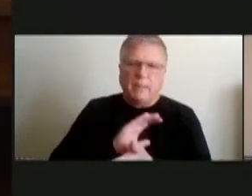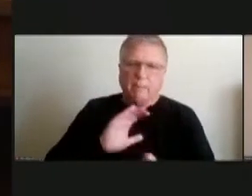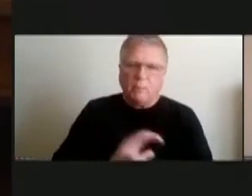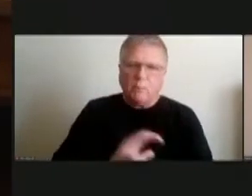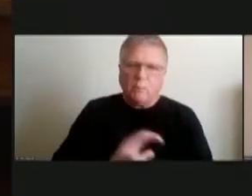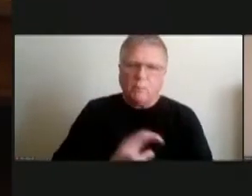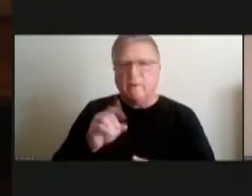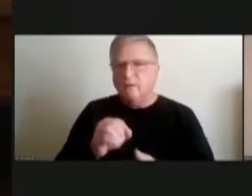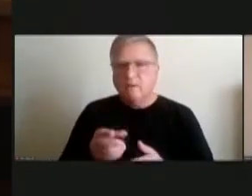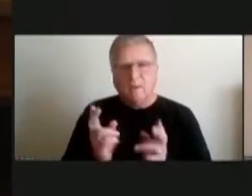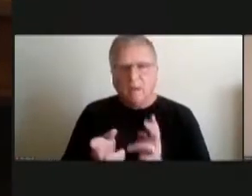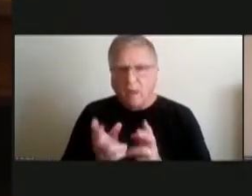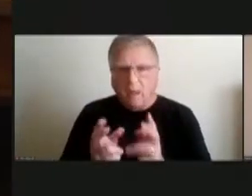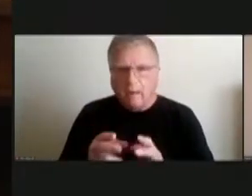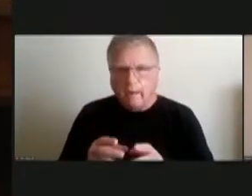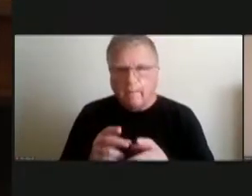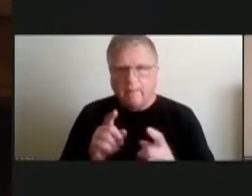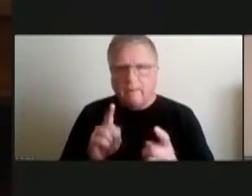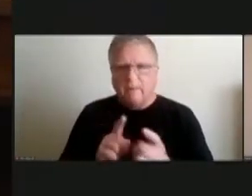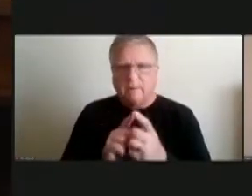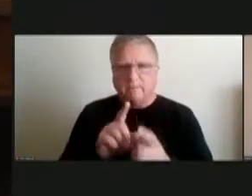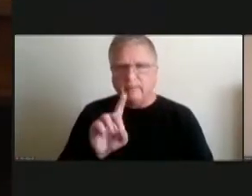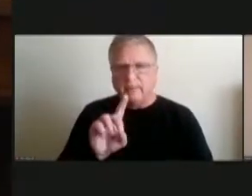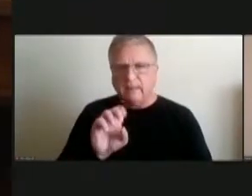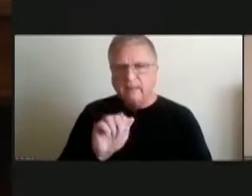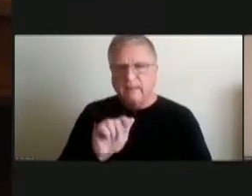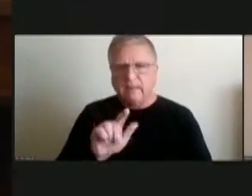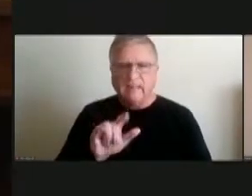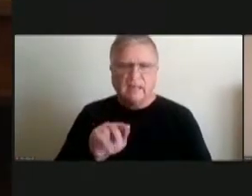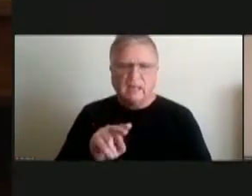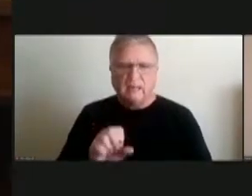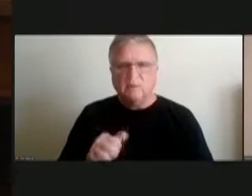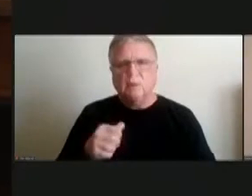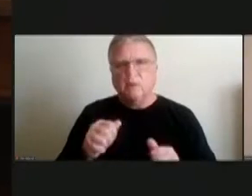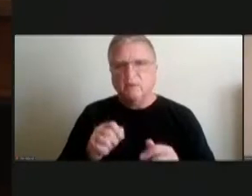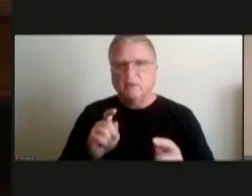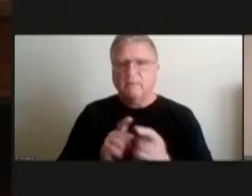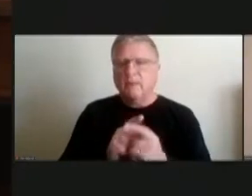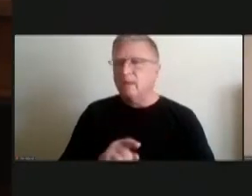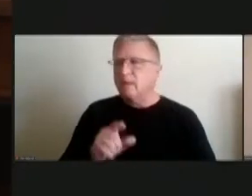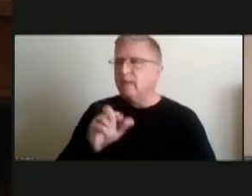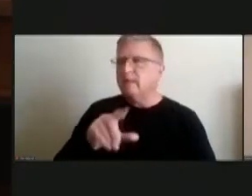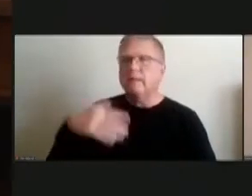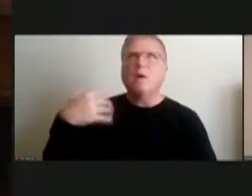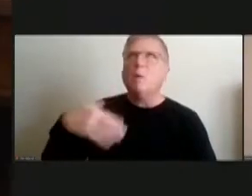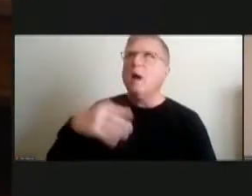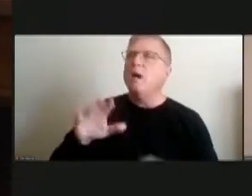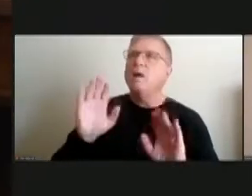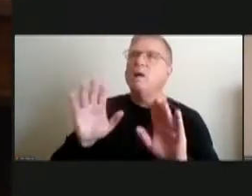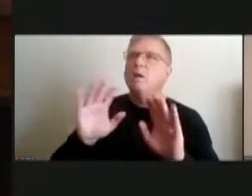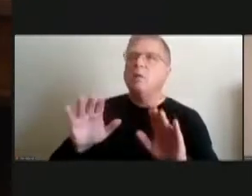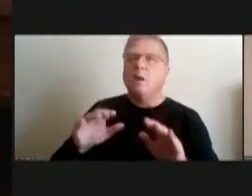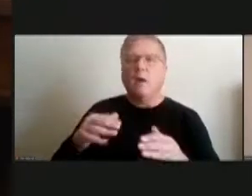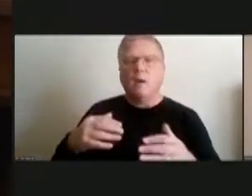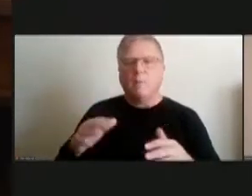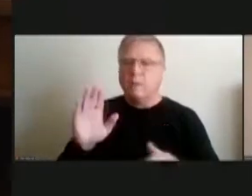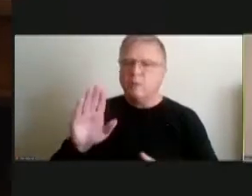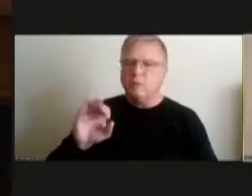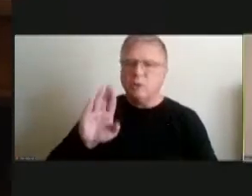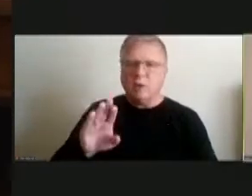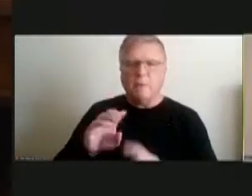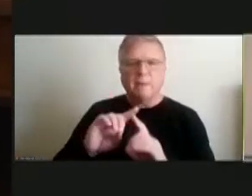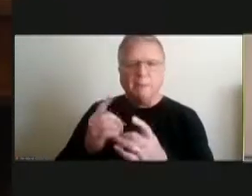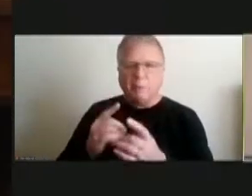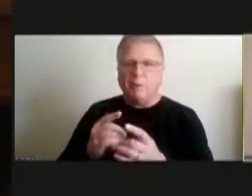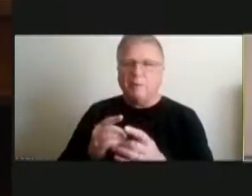that we have to meet and we try to meet every one of our deadlines and lisa raves about you and what you're doing with the department i'll have you know so not being of